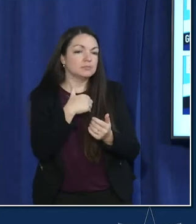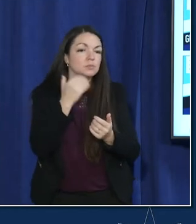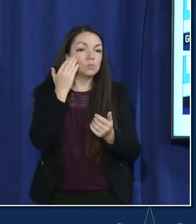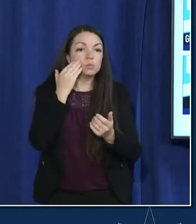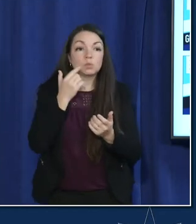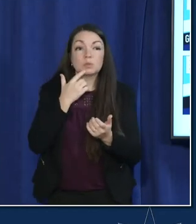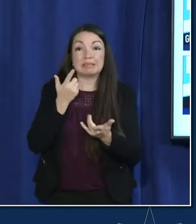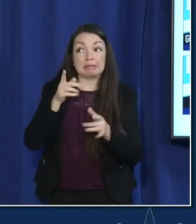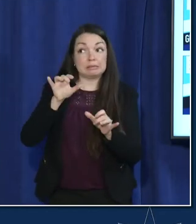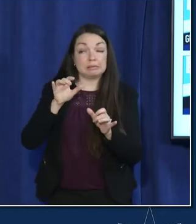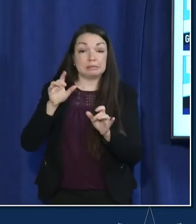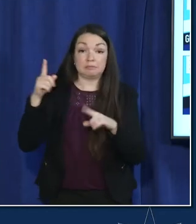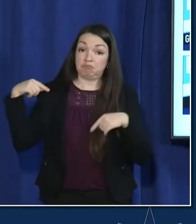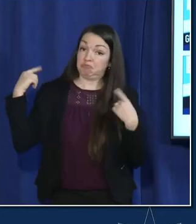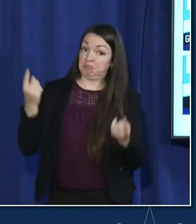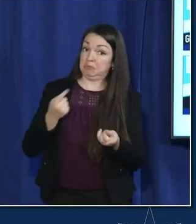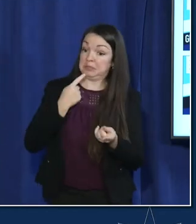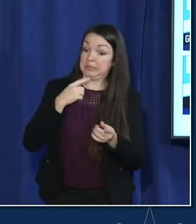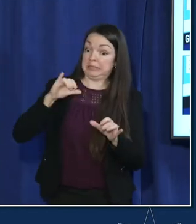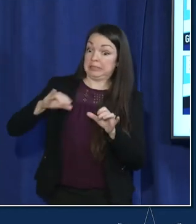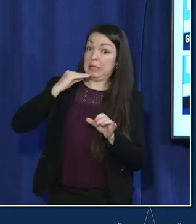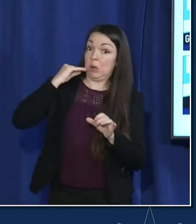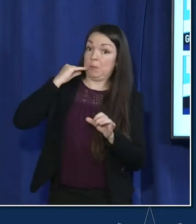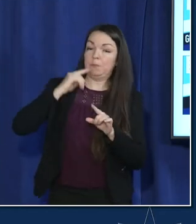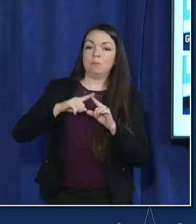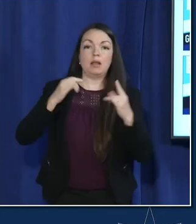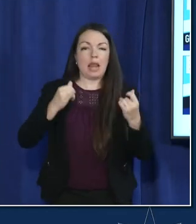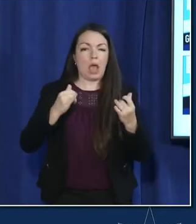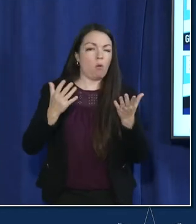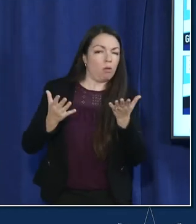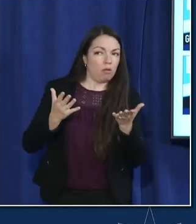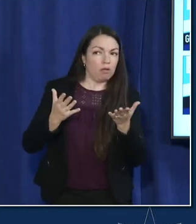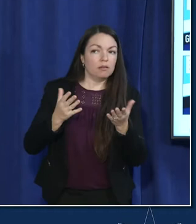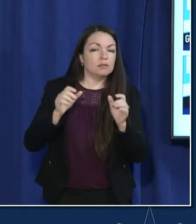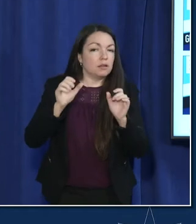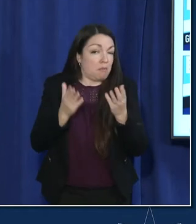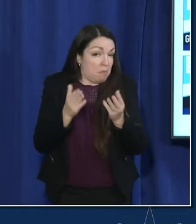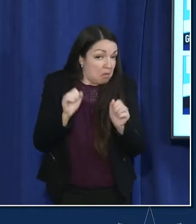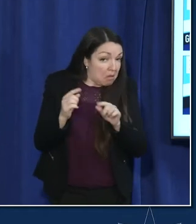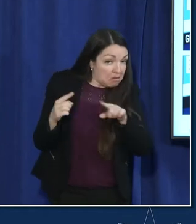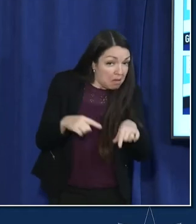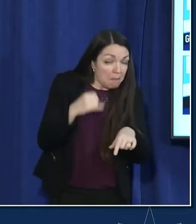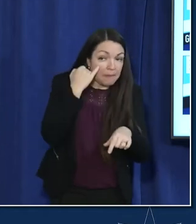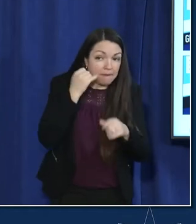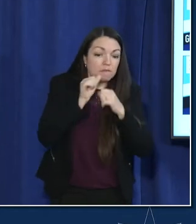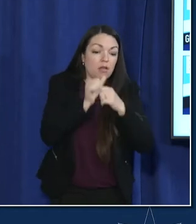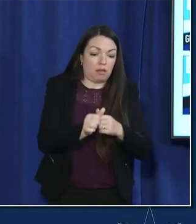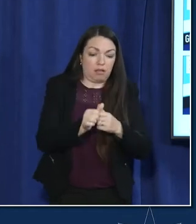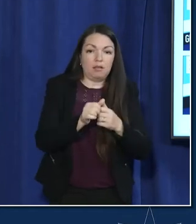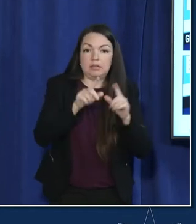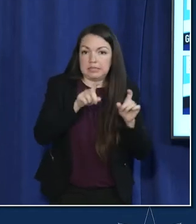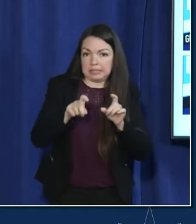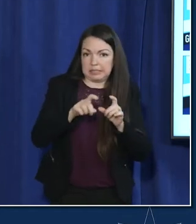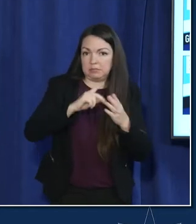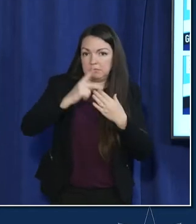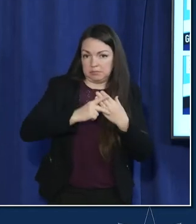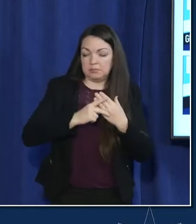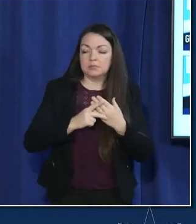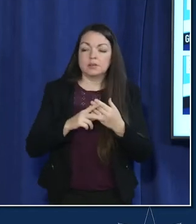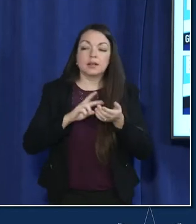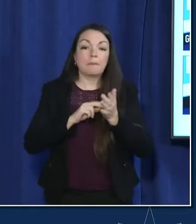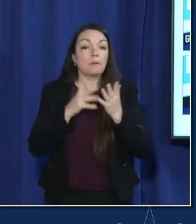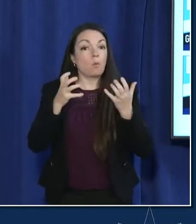told you to stay home and now we're telling you to come right with some caveats so we want to make sure that we're communicating clearly to our families who would